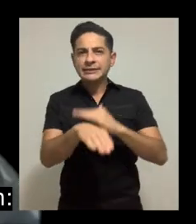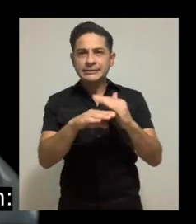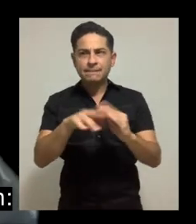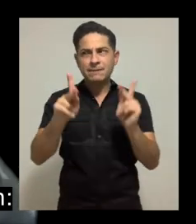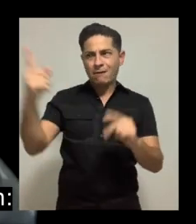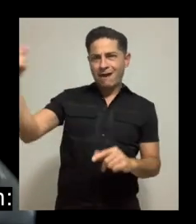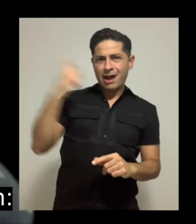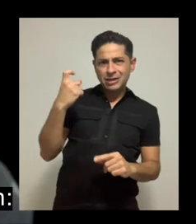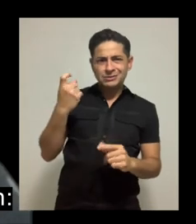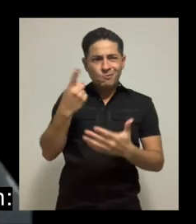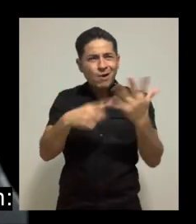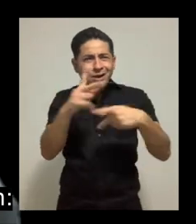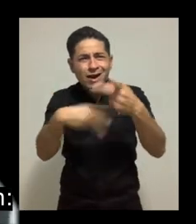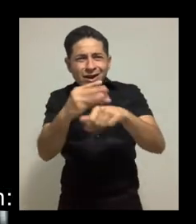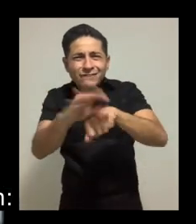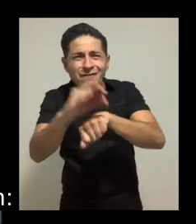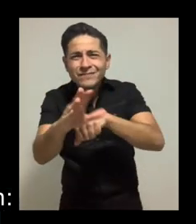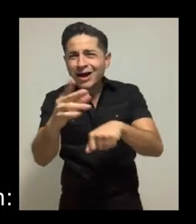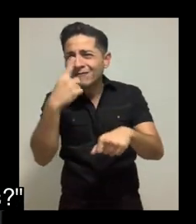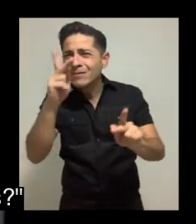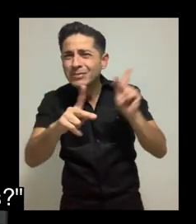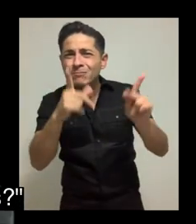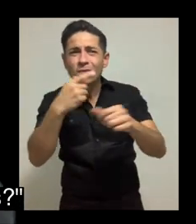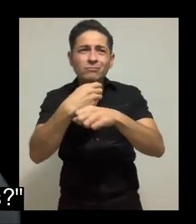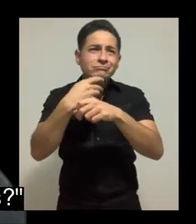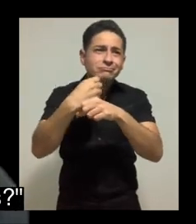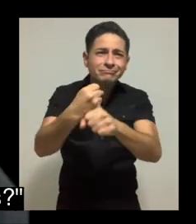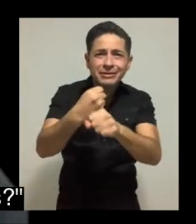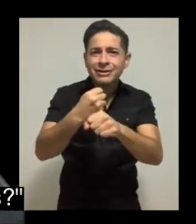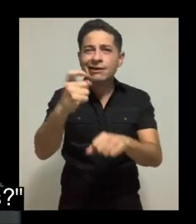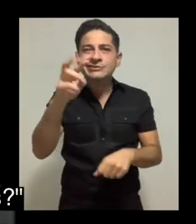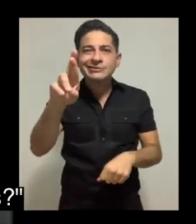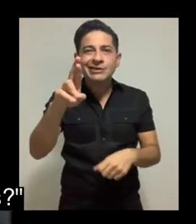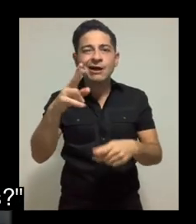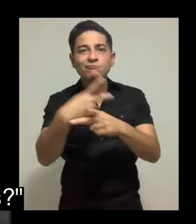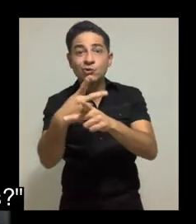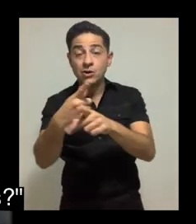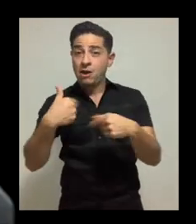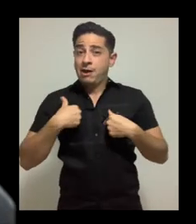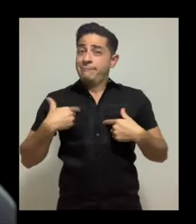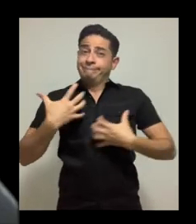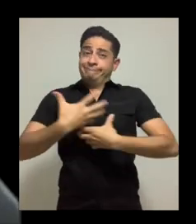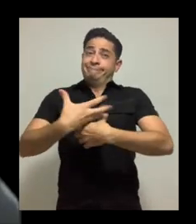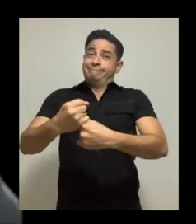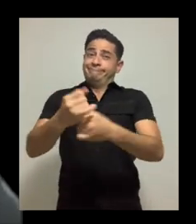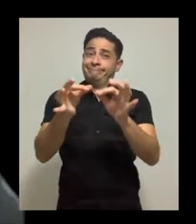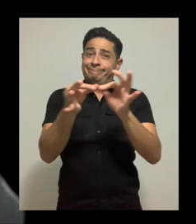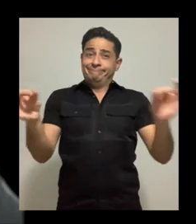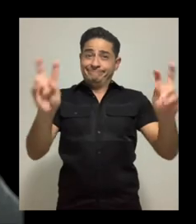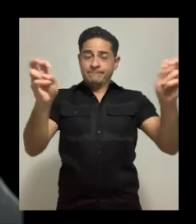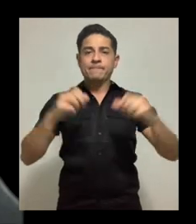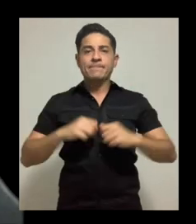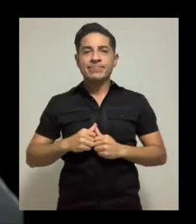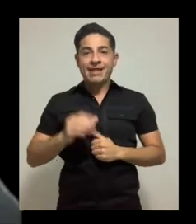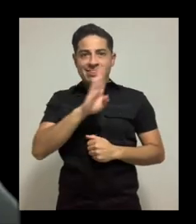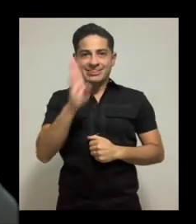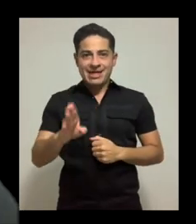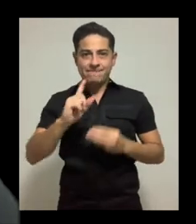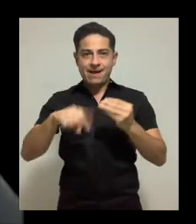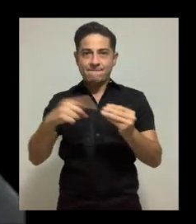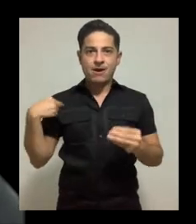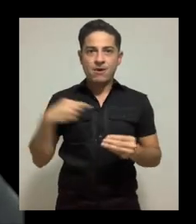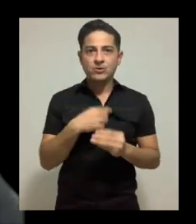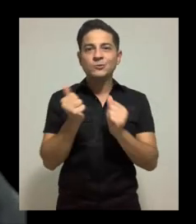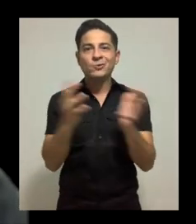accessibility, I often get asked the question, what advice do you give to people when building XR products? And to me, it's the